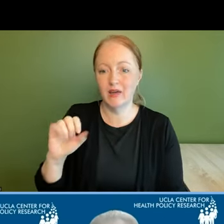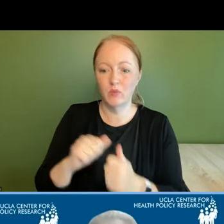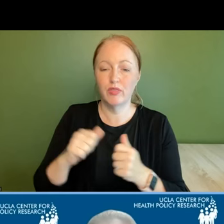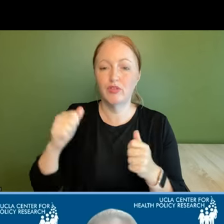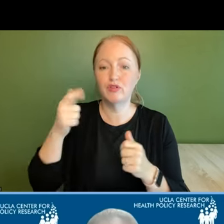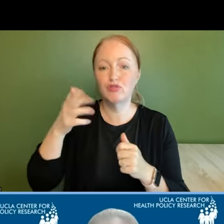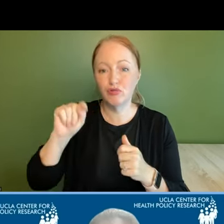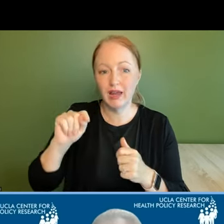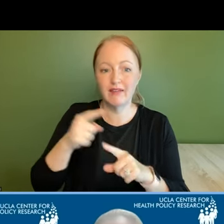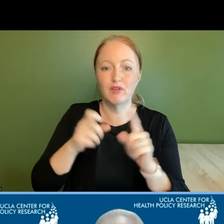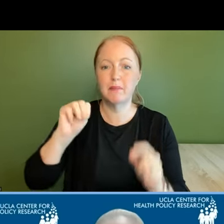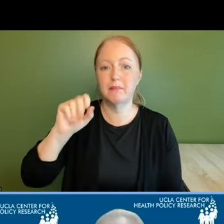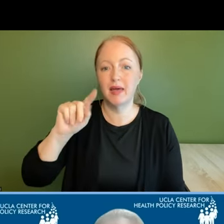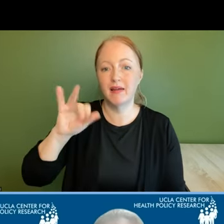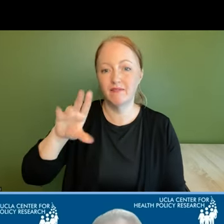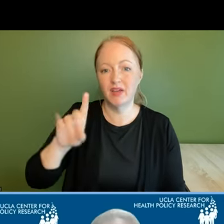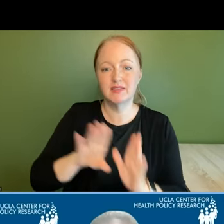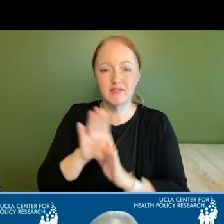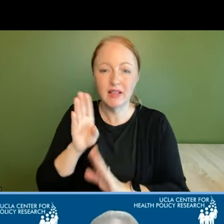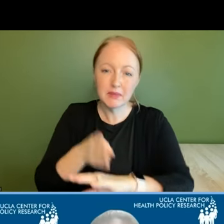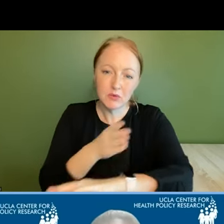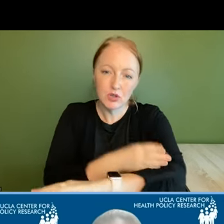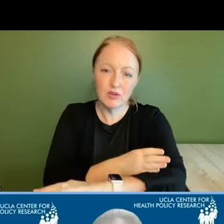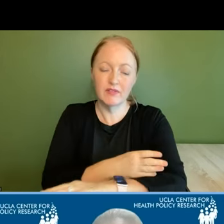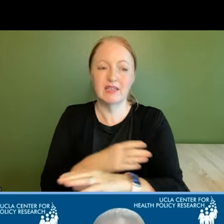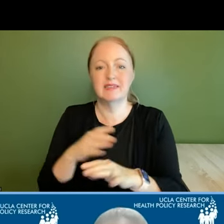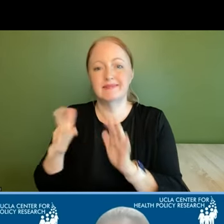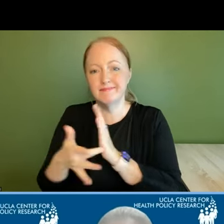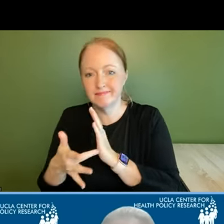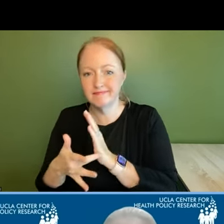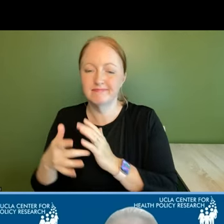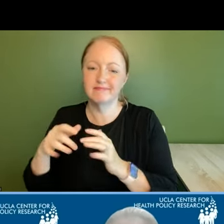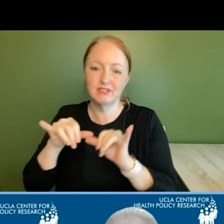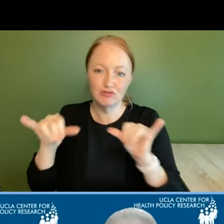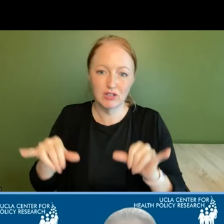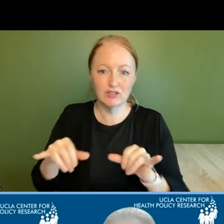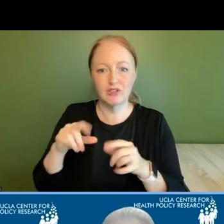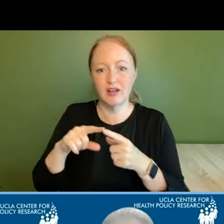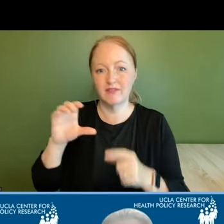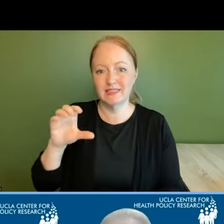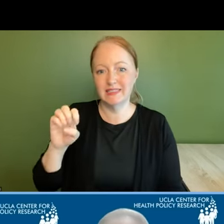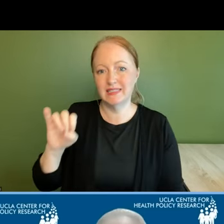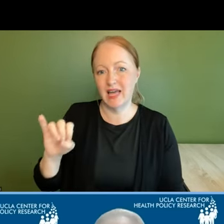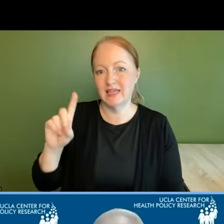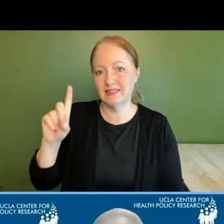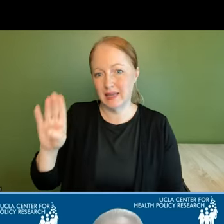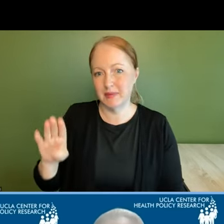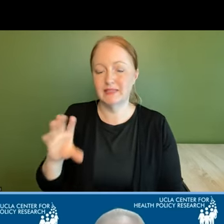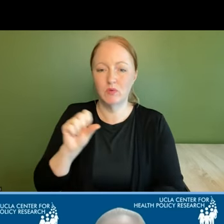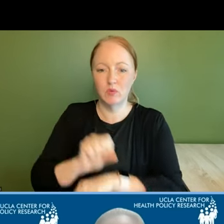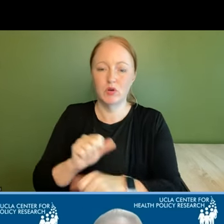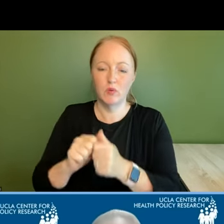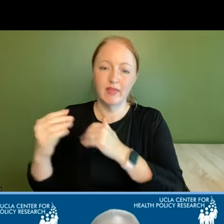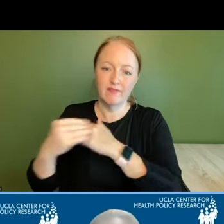from meta fund we're currently developing and improving the back-end technology and infrastructure of the cei database and we're working with an